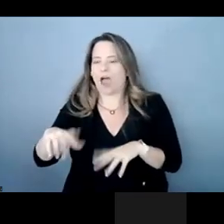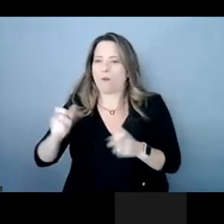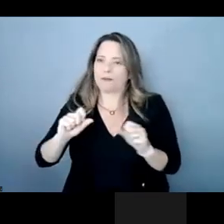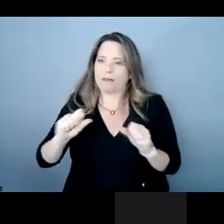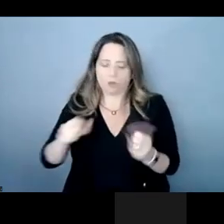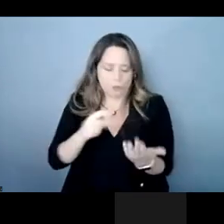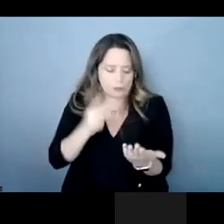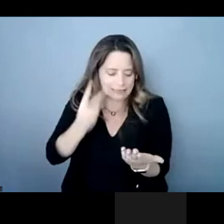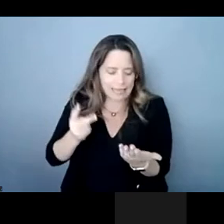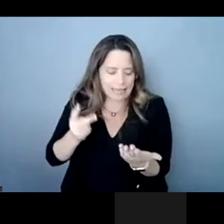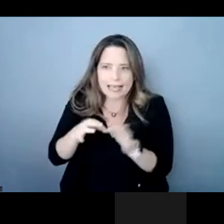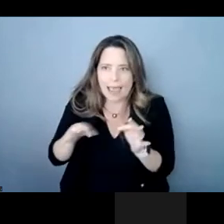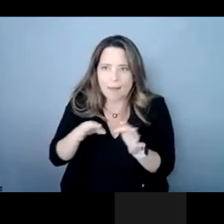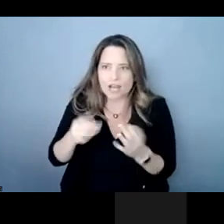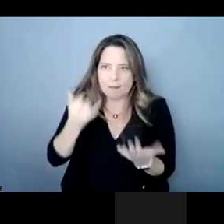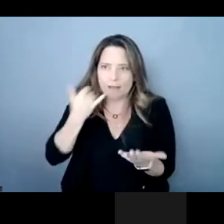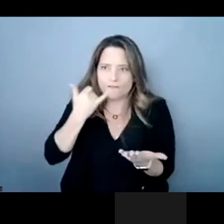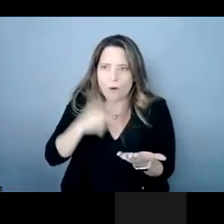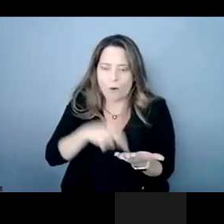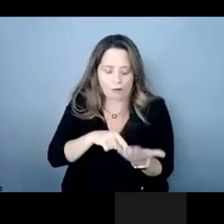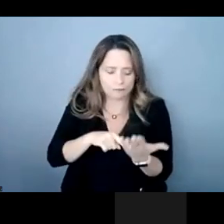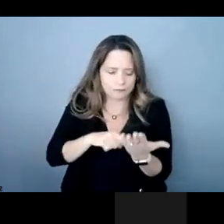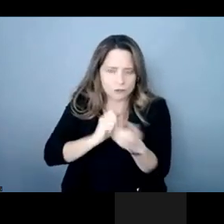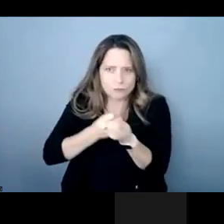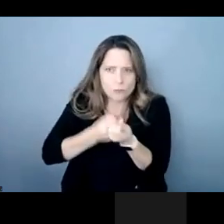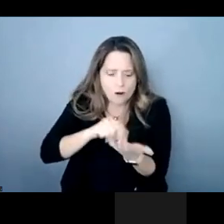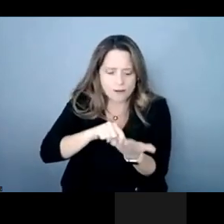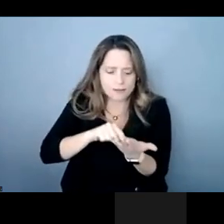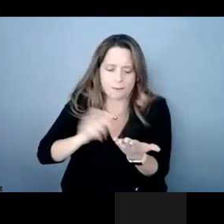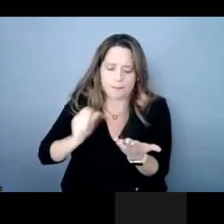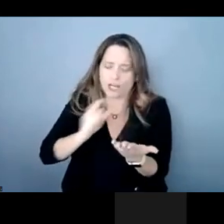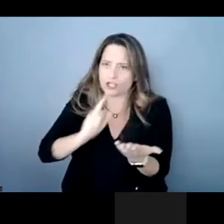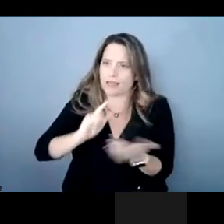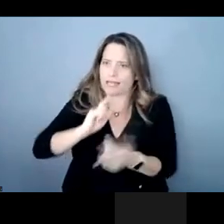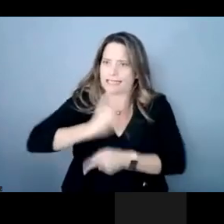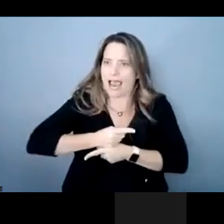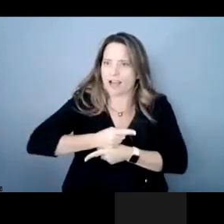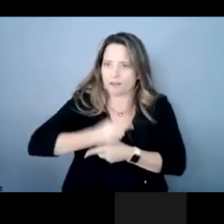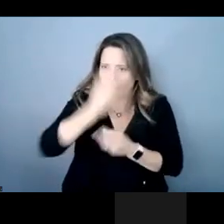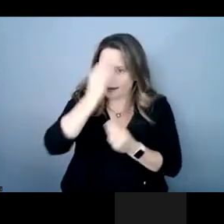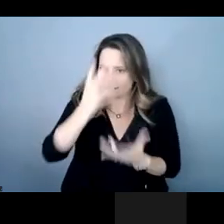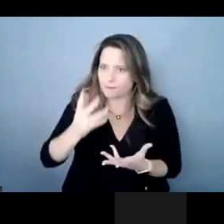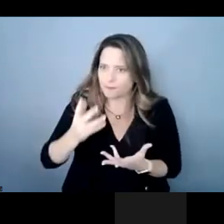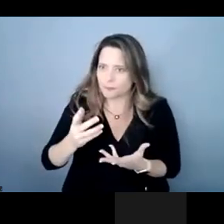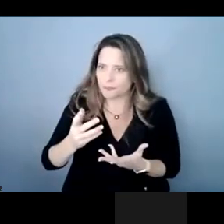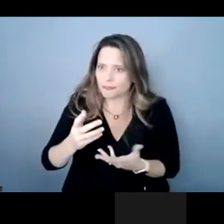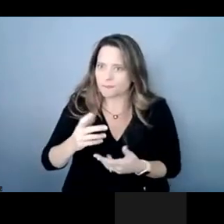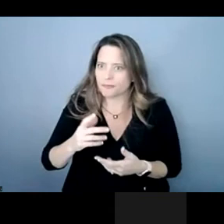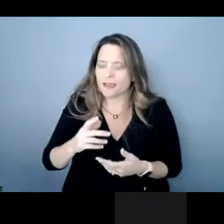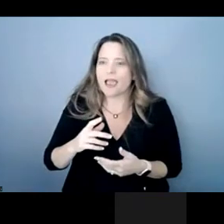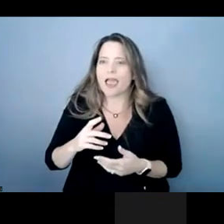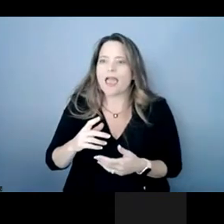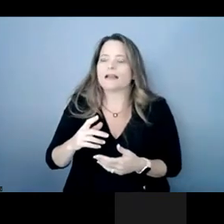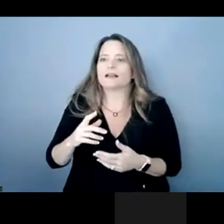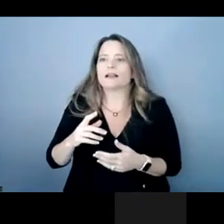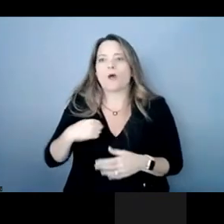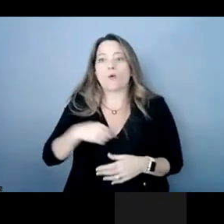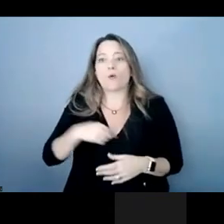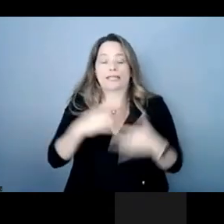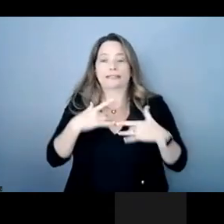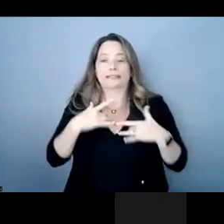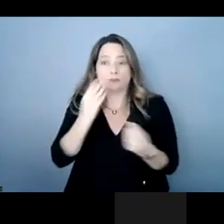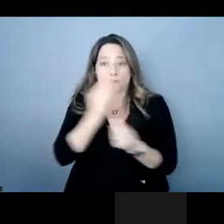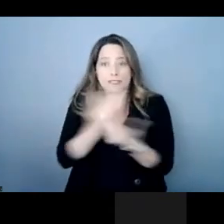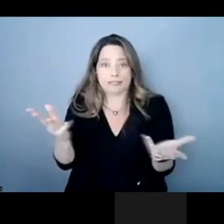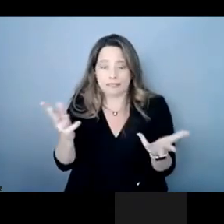phone that kind of thing where i know it's going to be accurate and the things that we do educate consumers about is